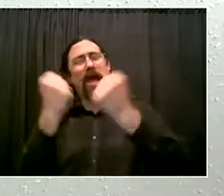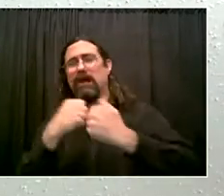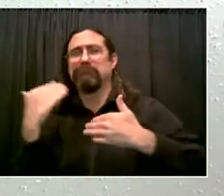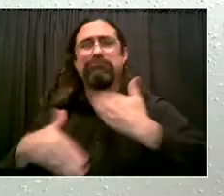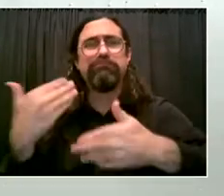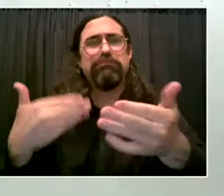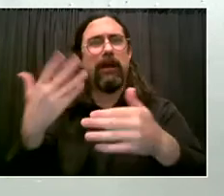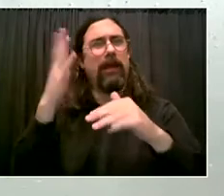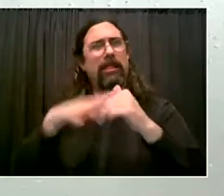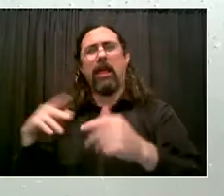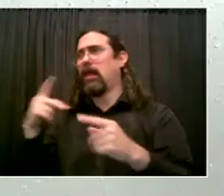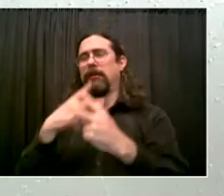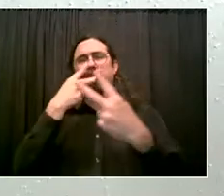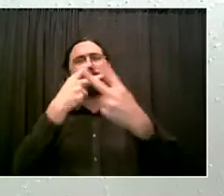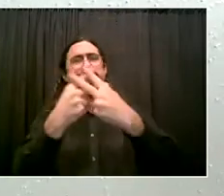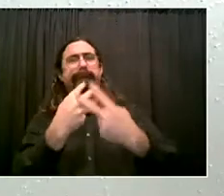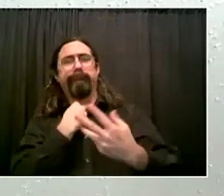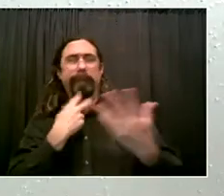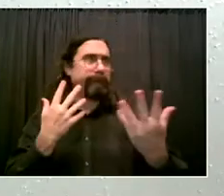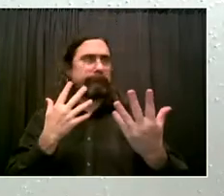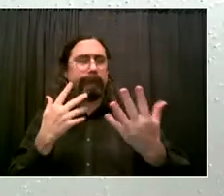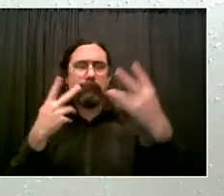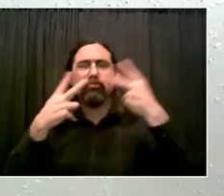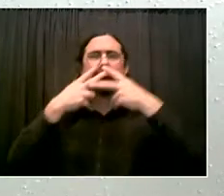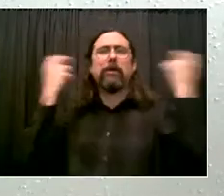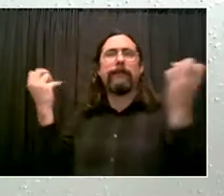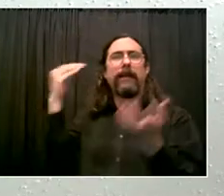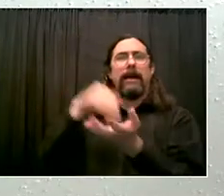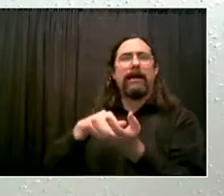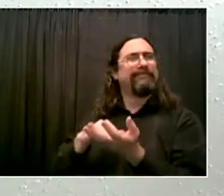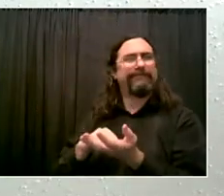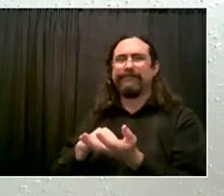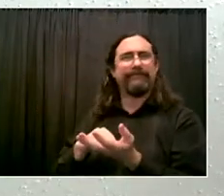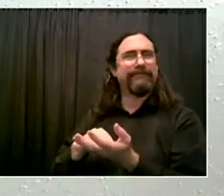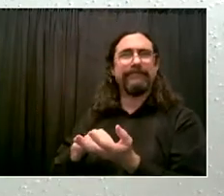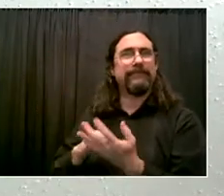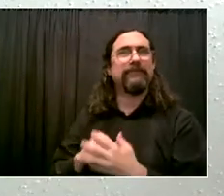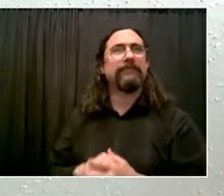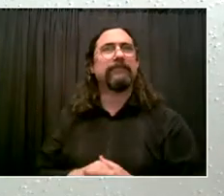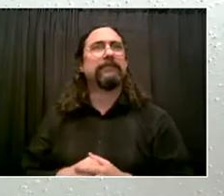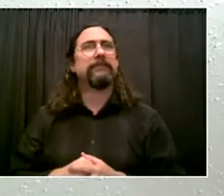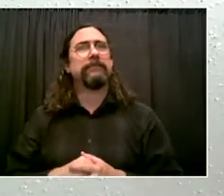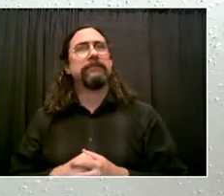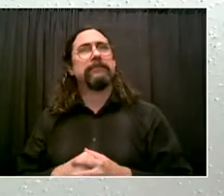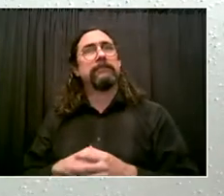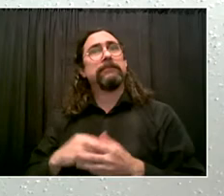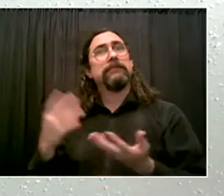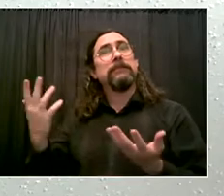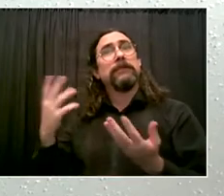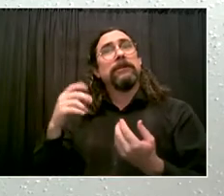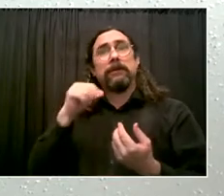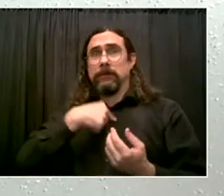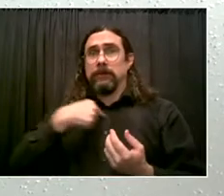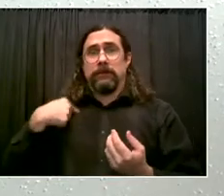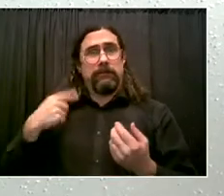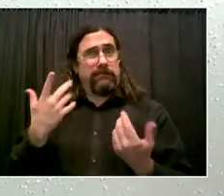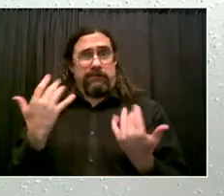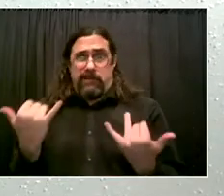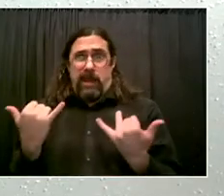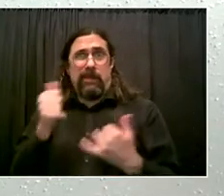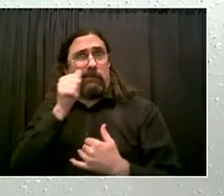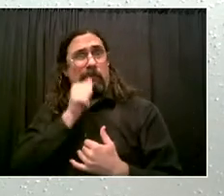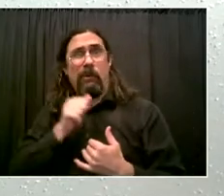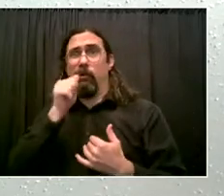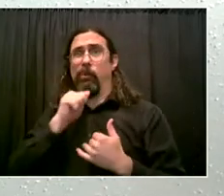and that has greatly impacted our city as well as the state. Building a